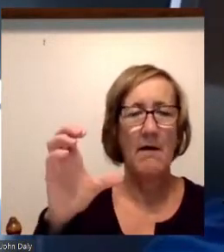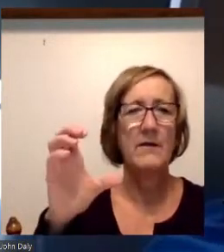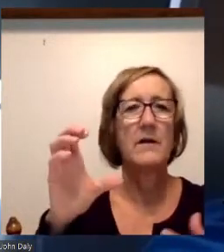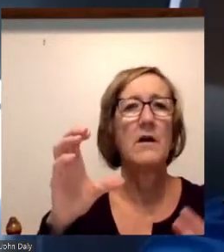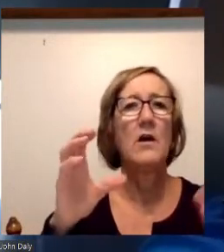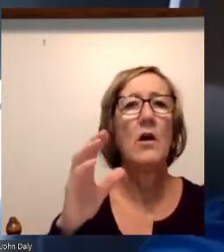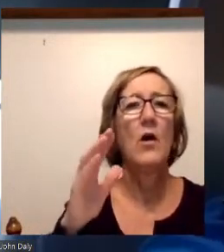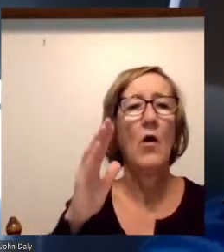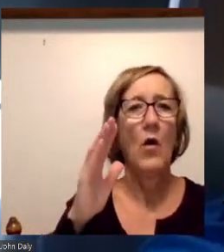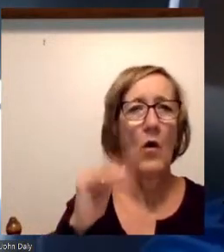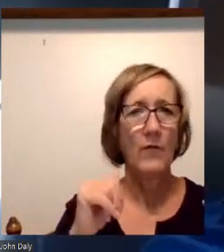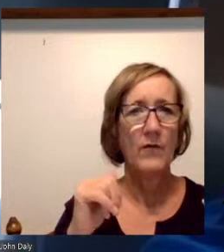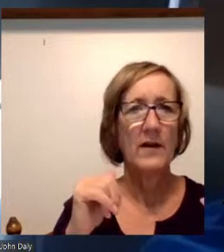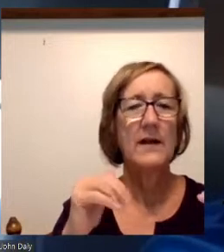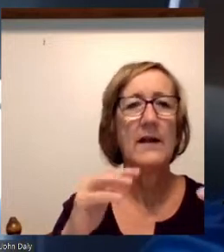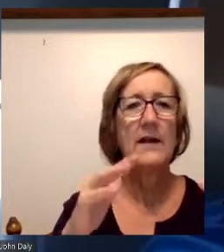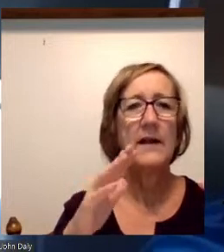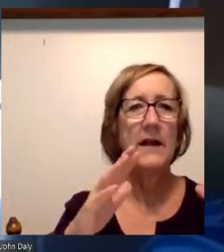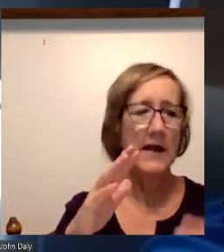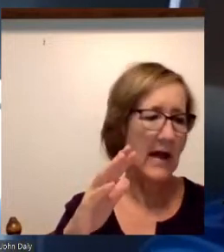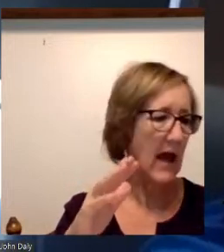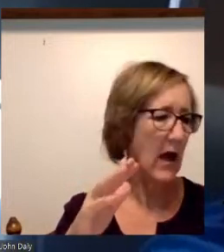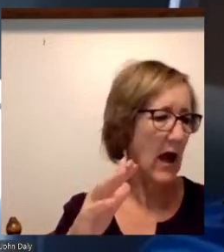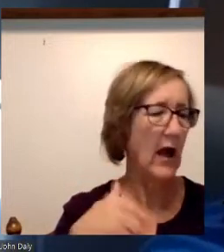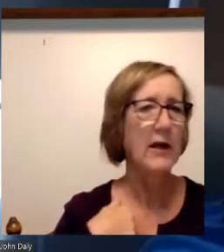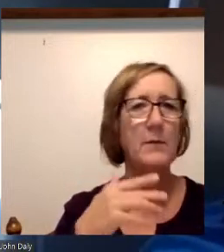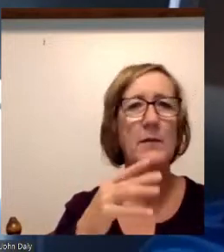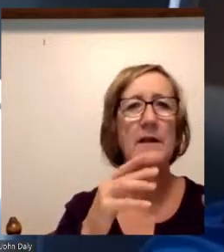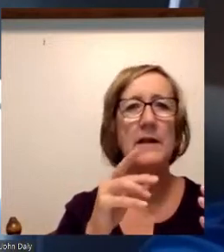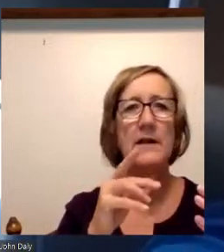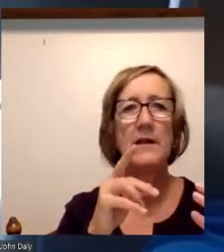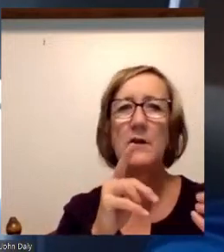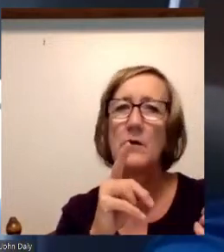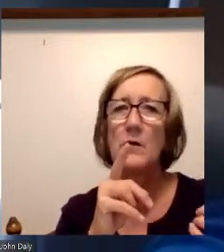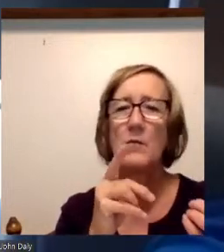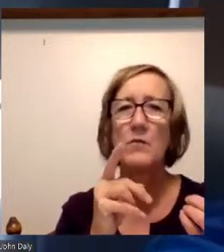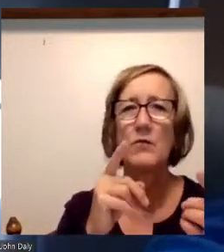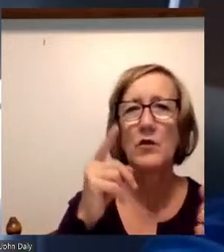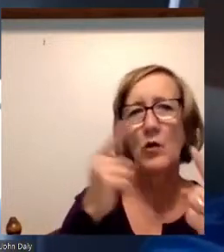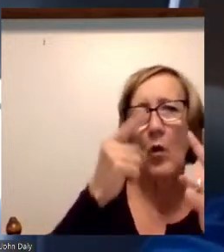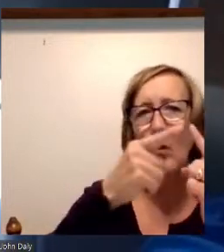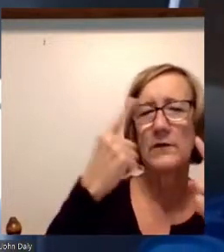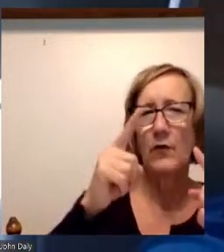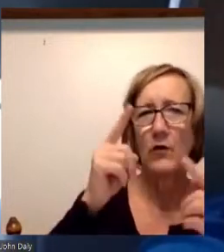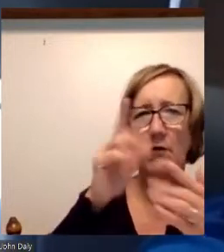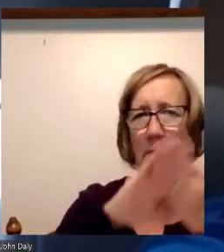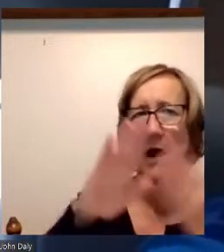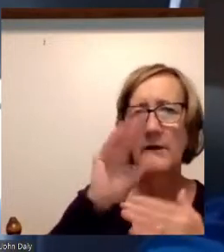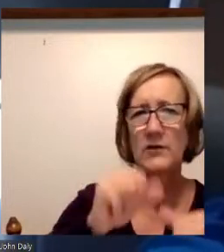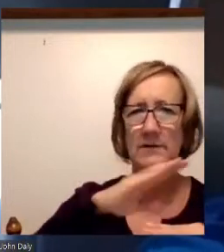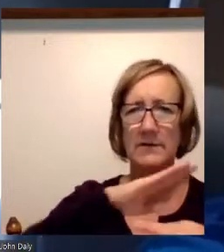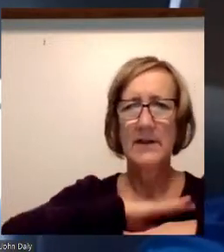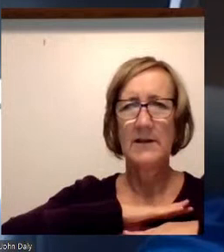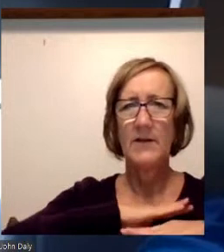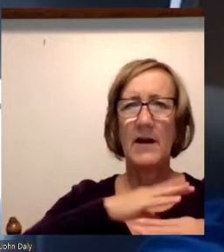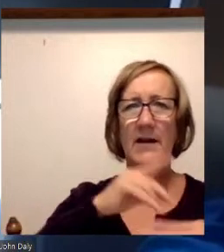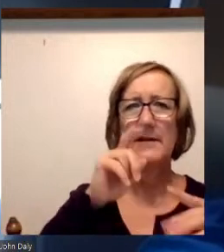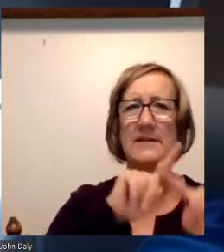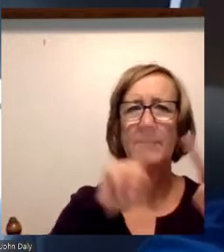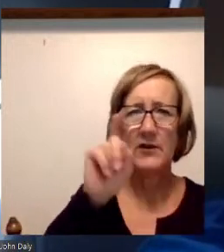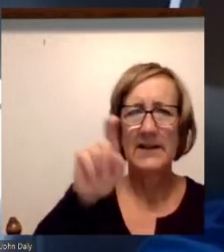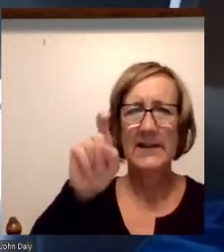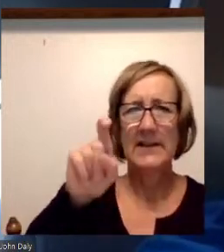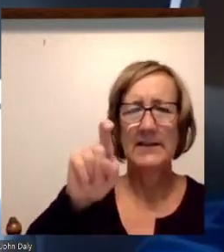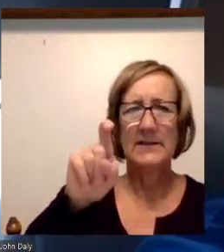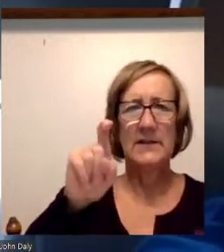help lead a closer alignment between the goals of the college with the needs of the community in